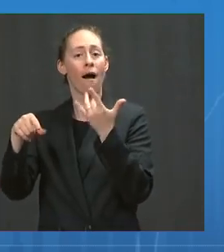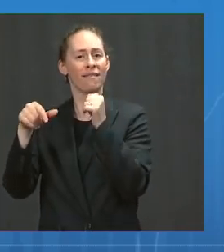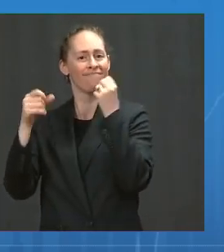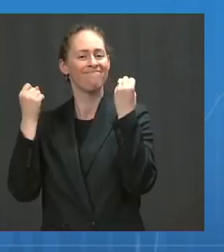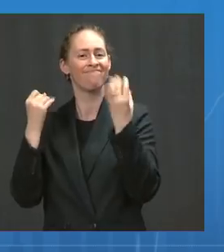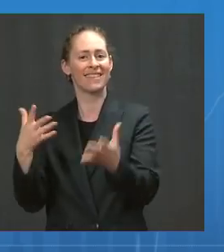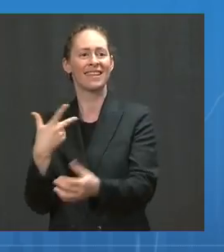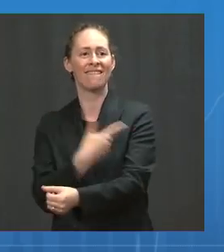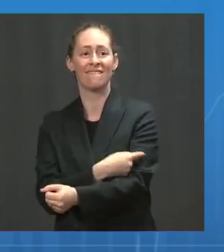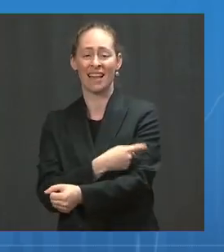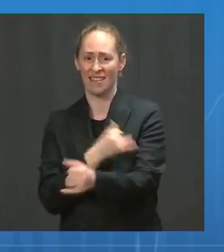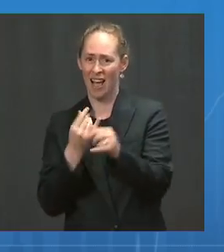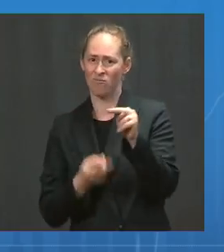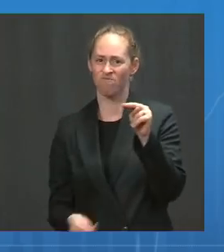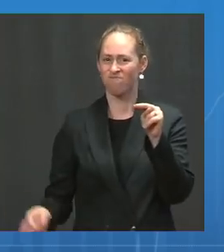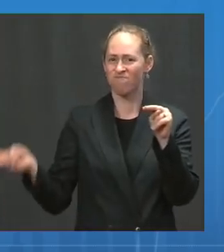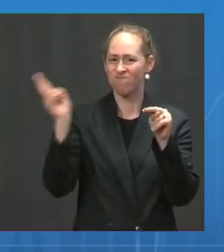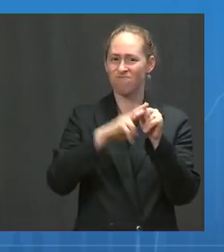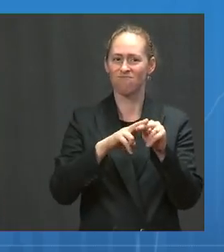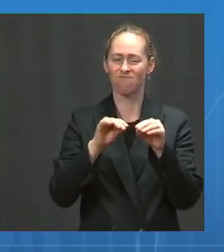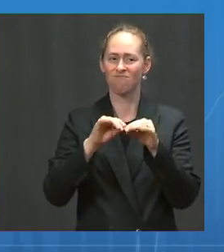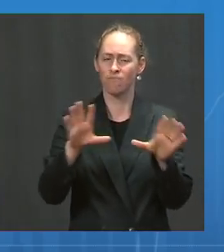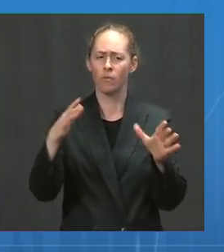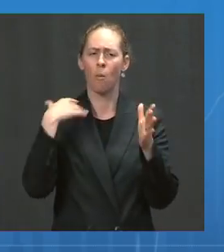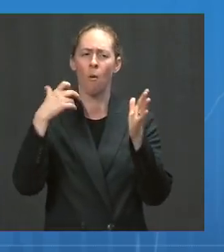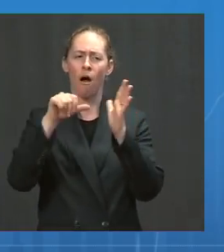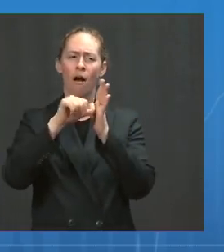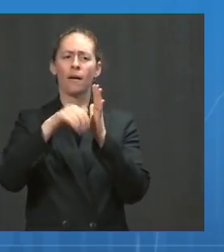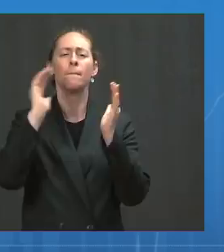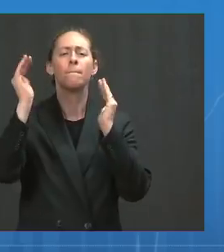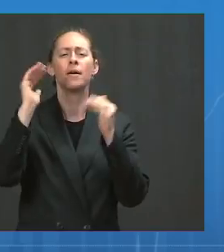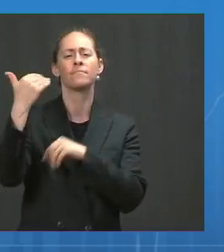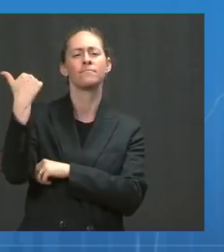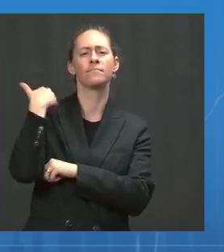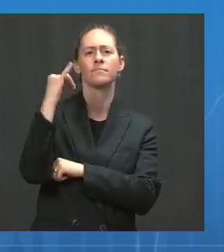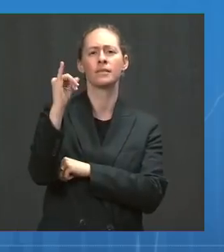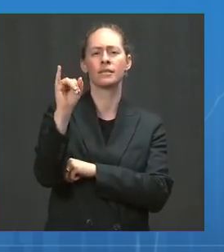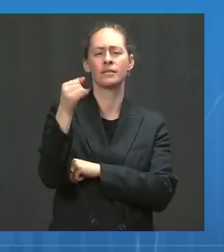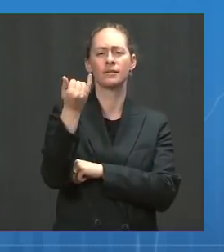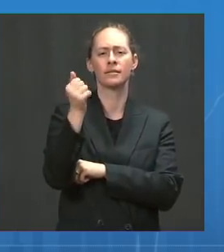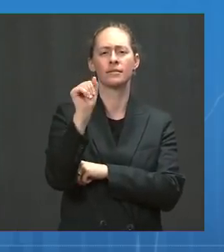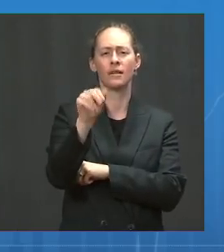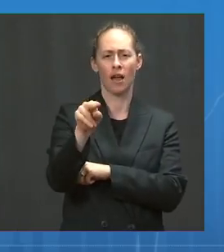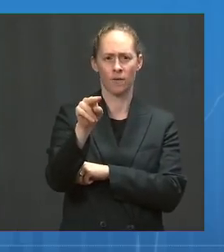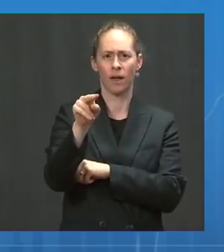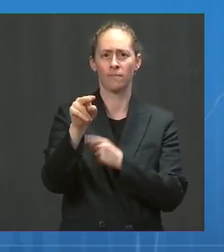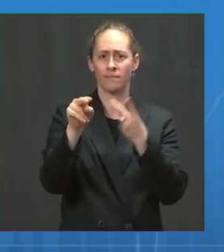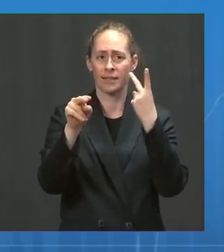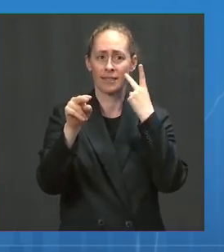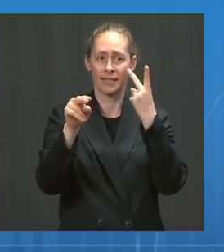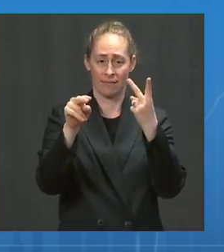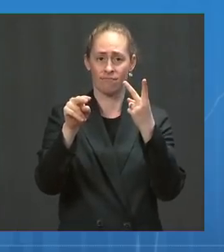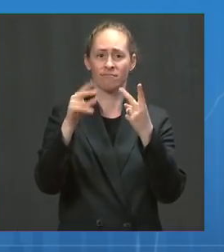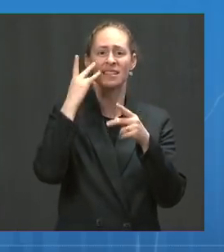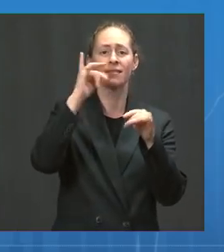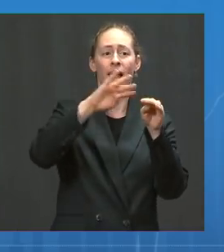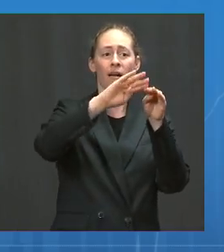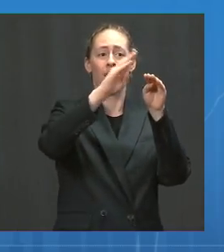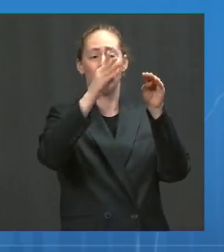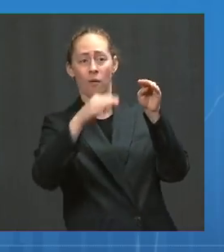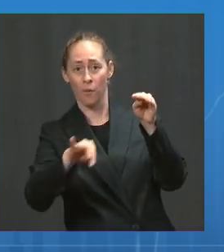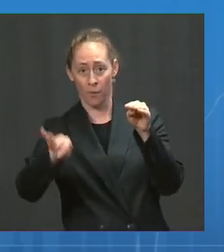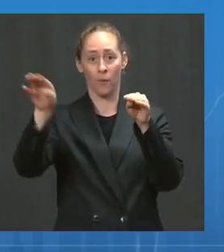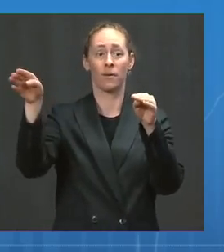in perspective. In January, shown in the middle of the slide, we were averaging nearly 200,000 cases per day.